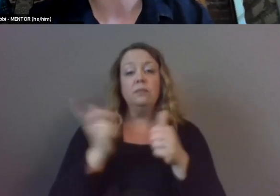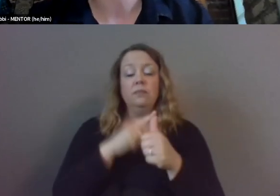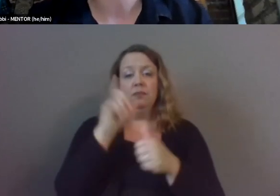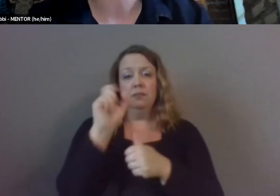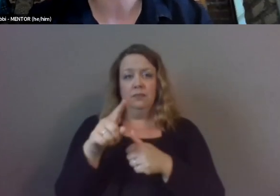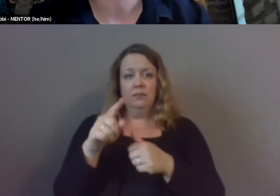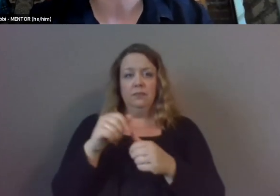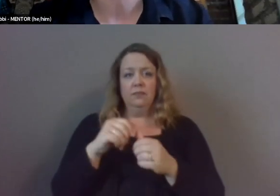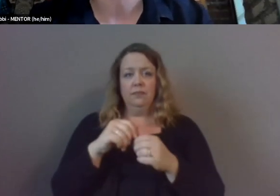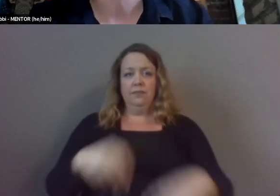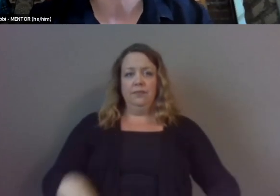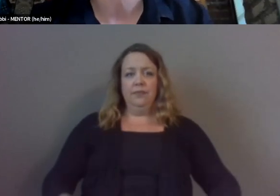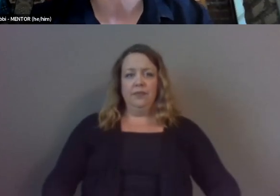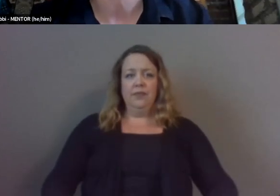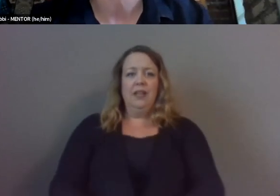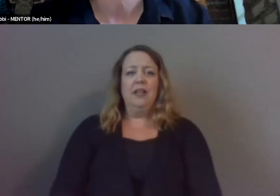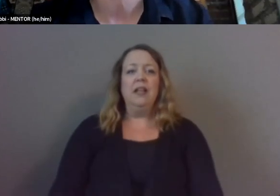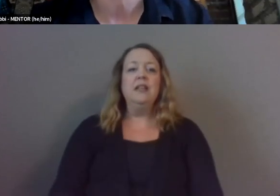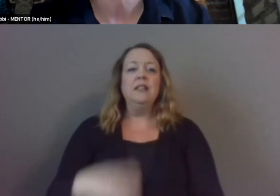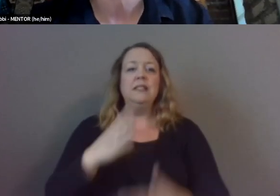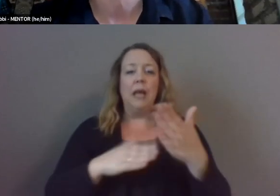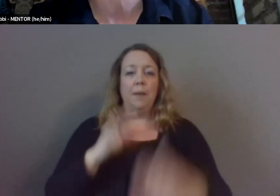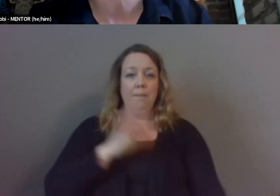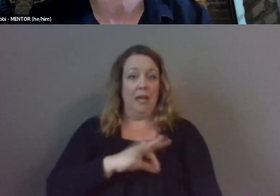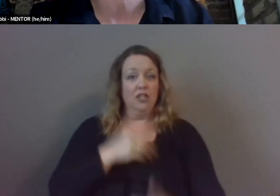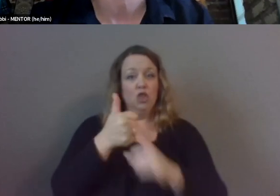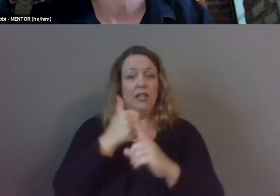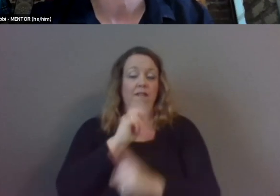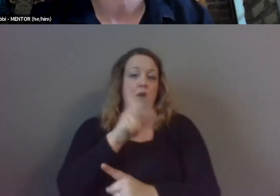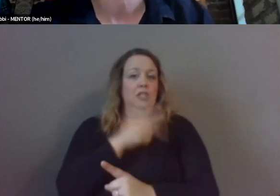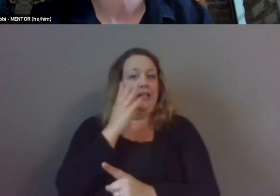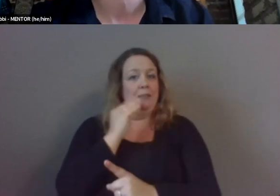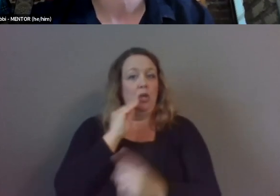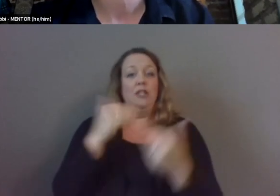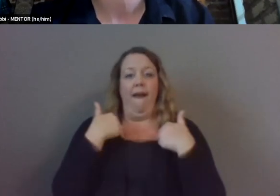is just what are some benefits that you've personally experienced from having a mentor